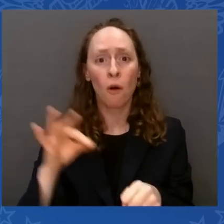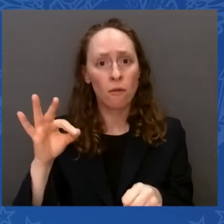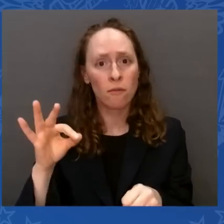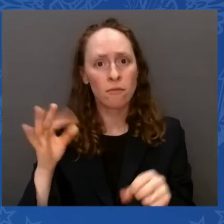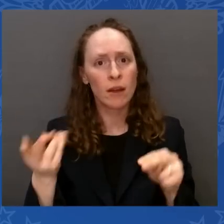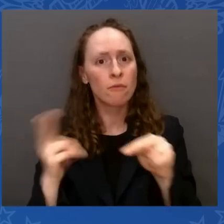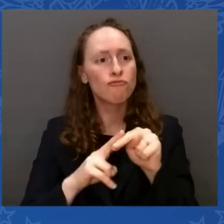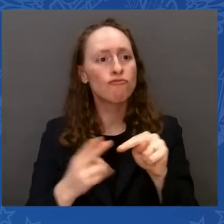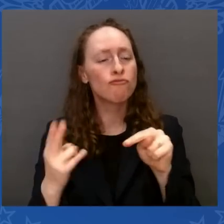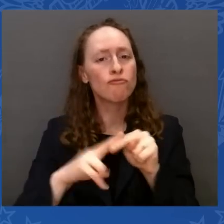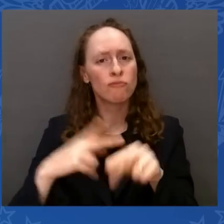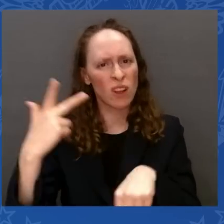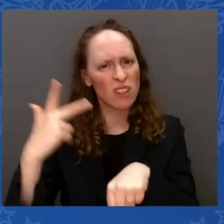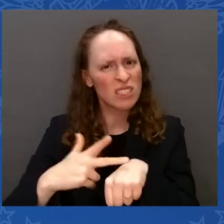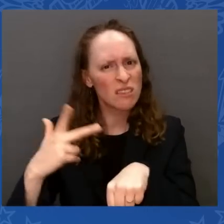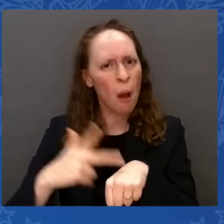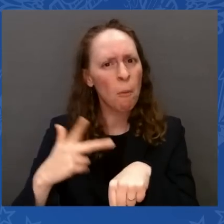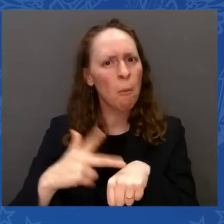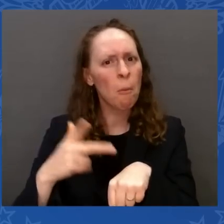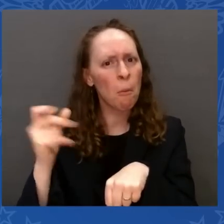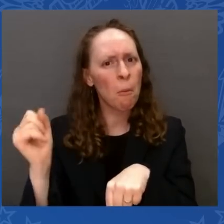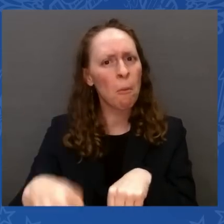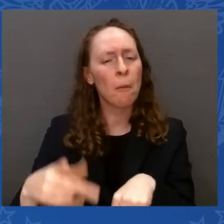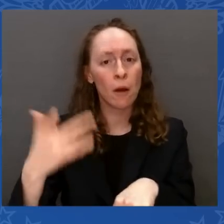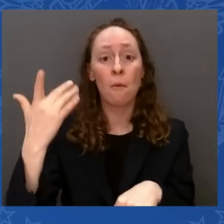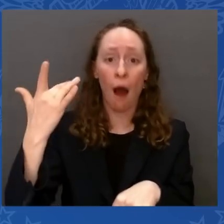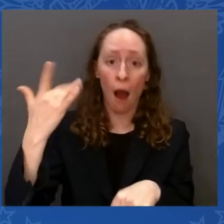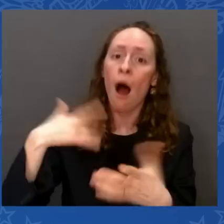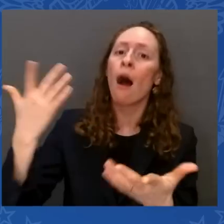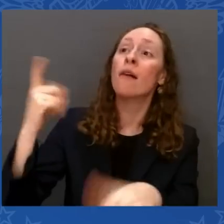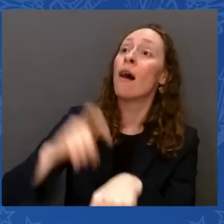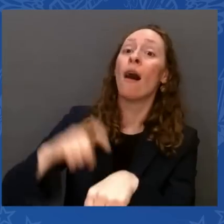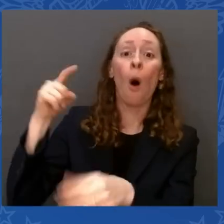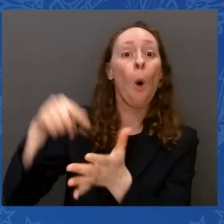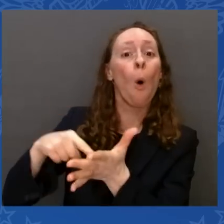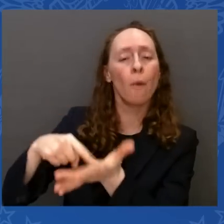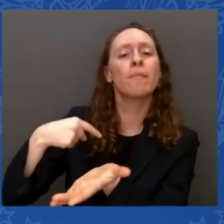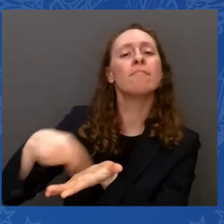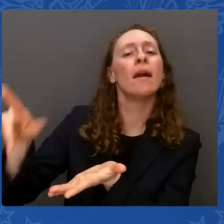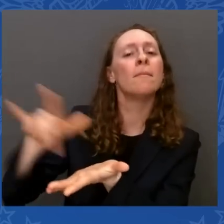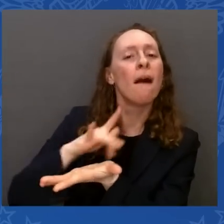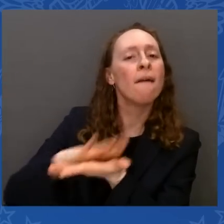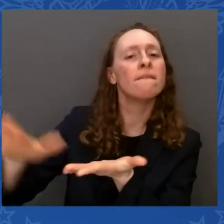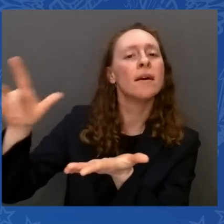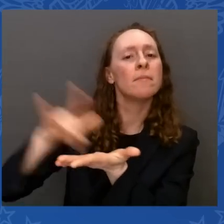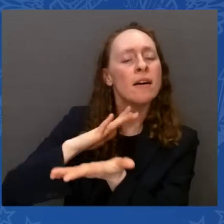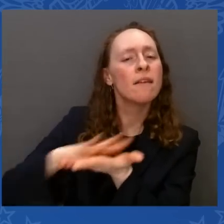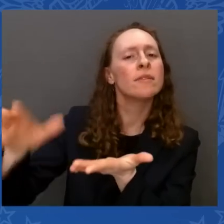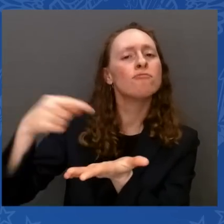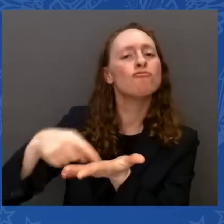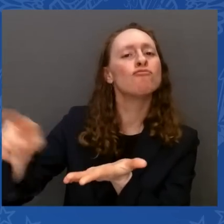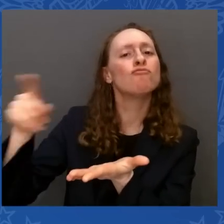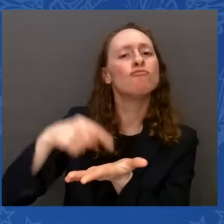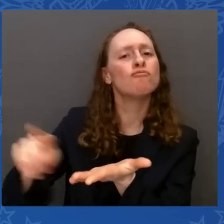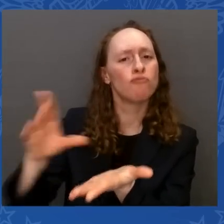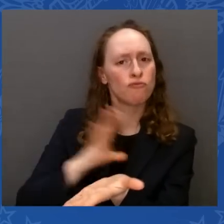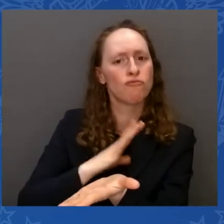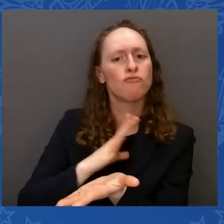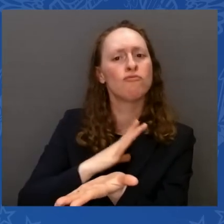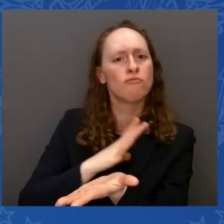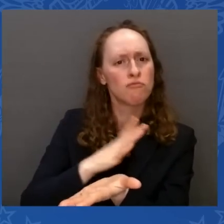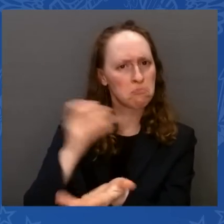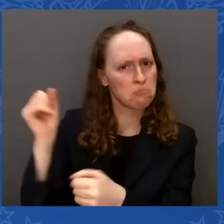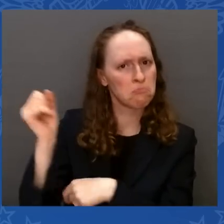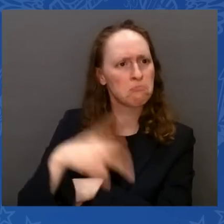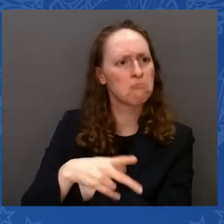then, so why won't they pay them now? Well, they didn't throw the country into crisis then, and they shouldn't do